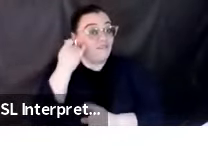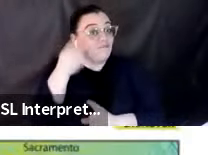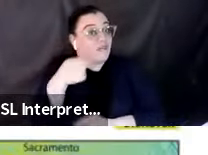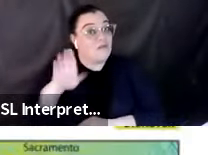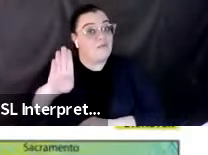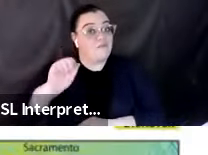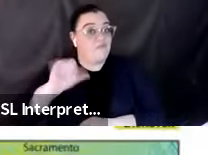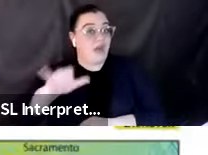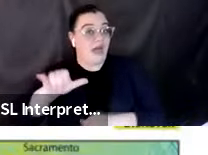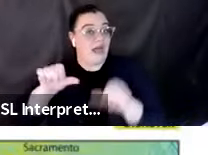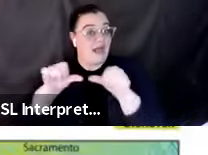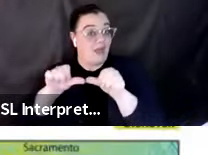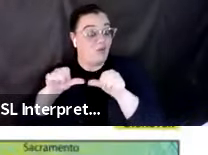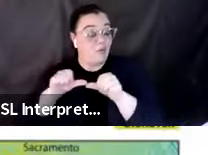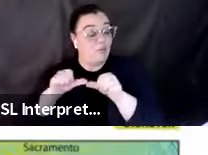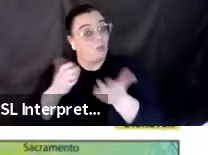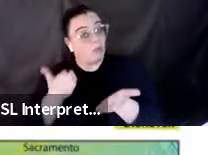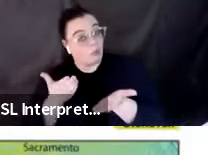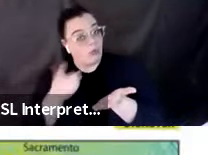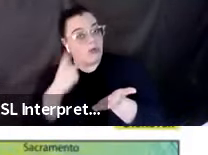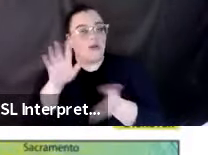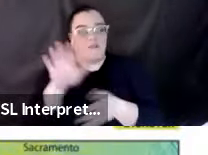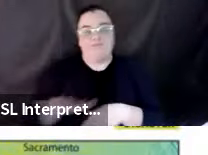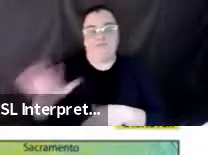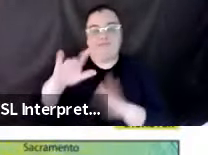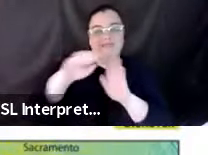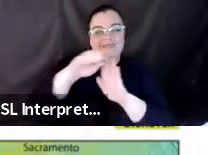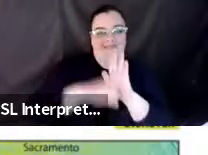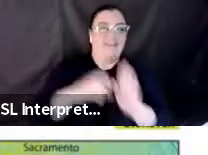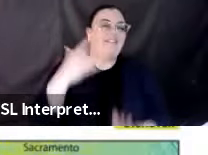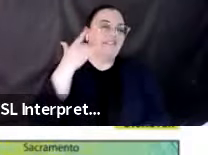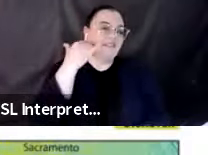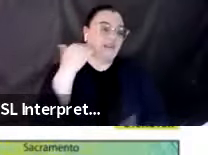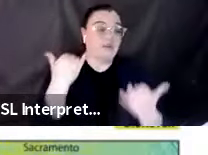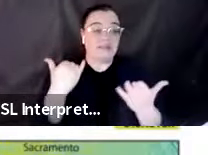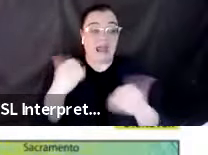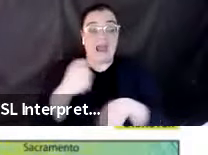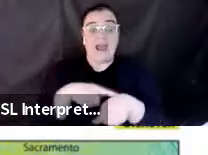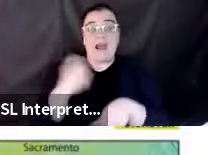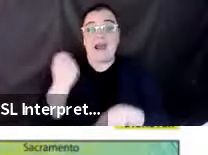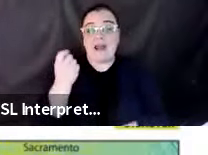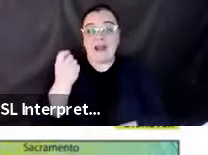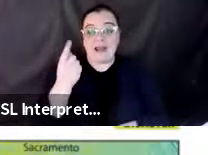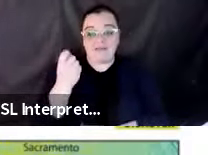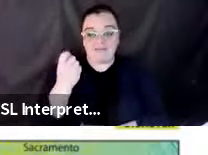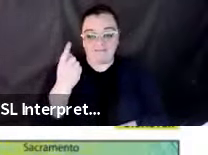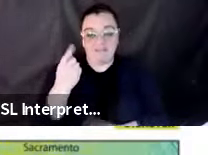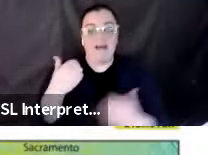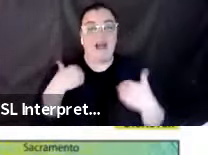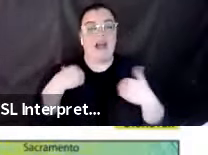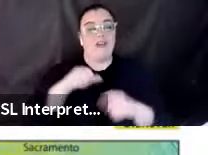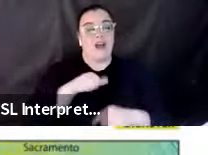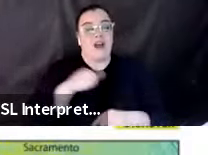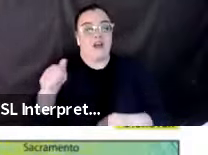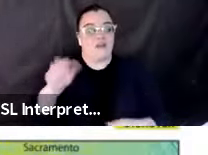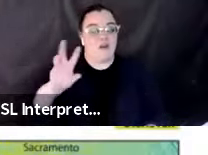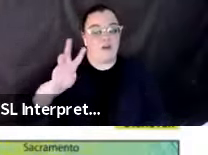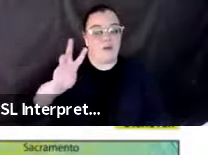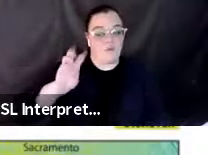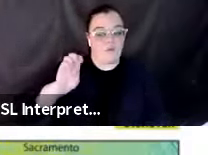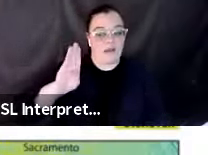for across the state coming up at 11, there is another webinar that you were able to join.